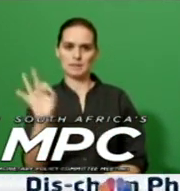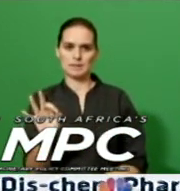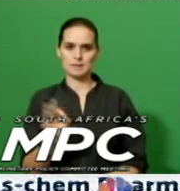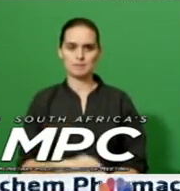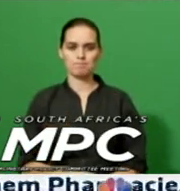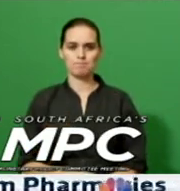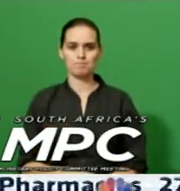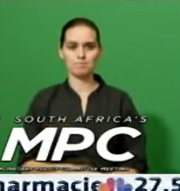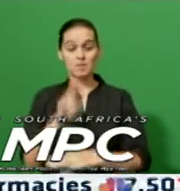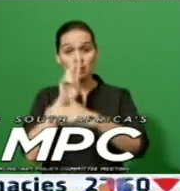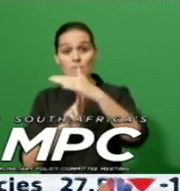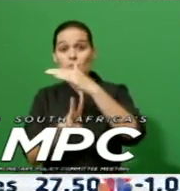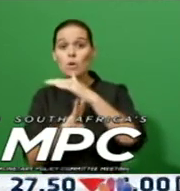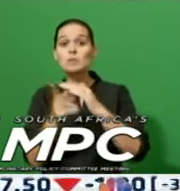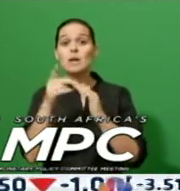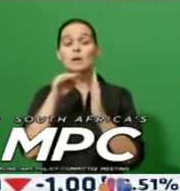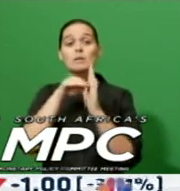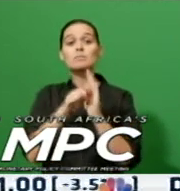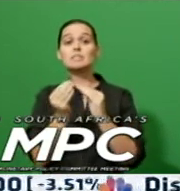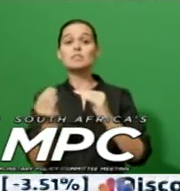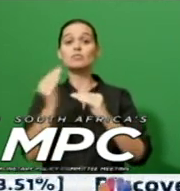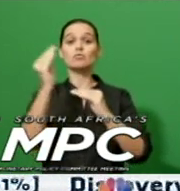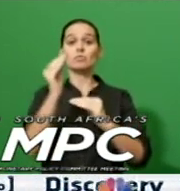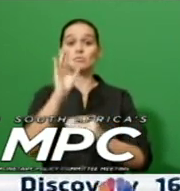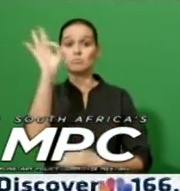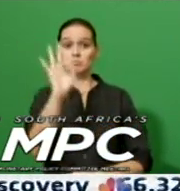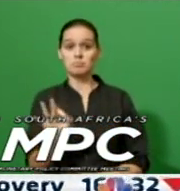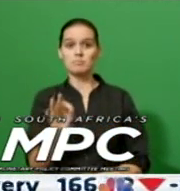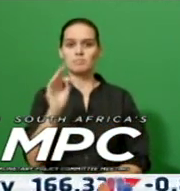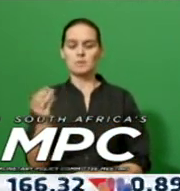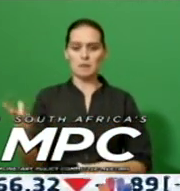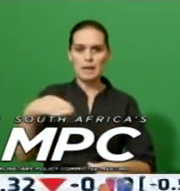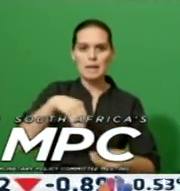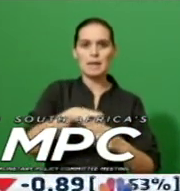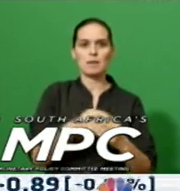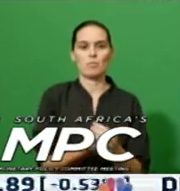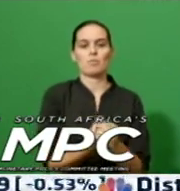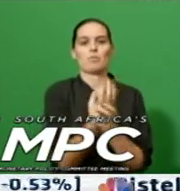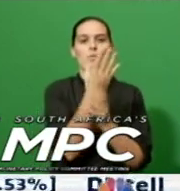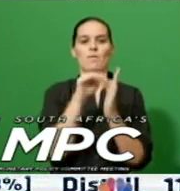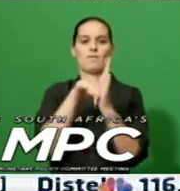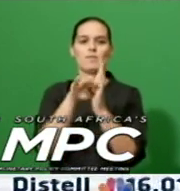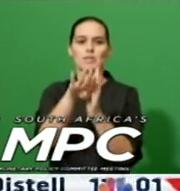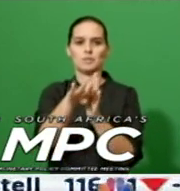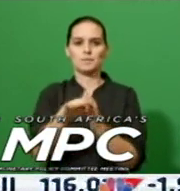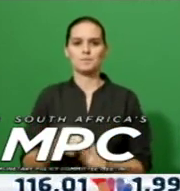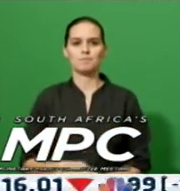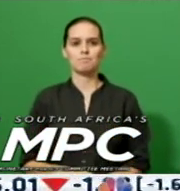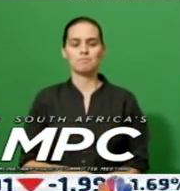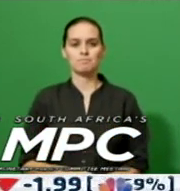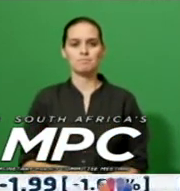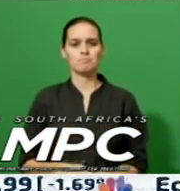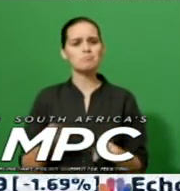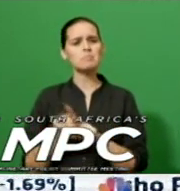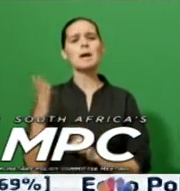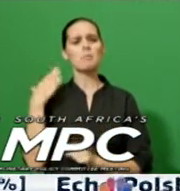endogenous interest rate path is built into our growth and inflation outlook. As emphasized previously,